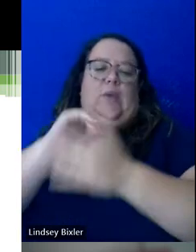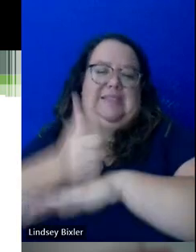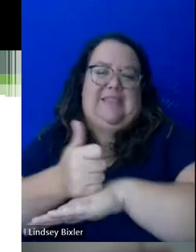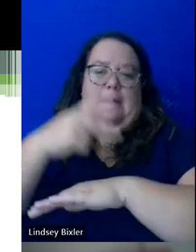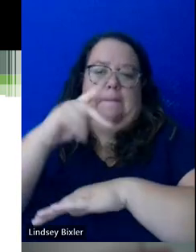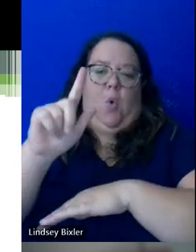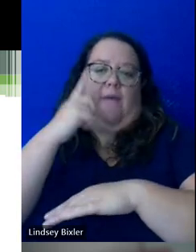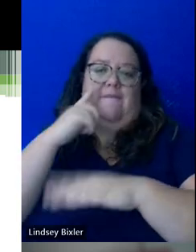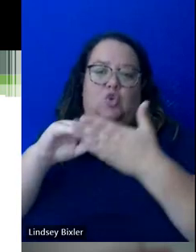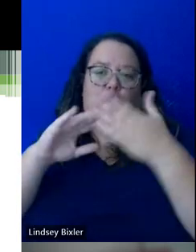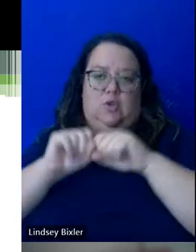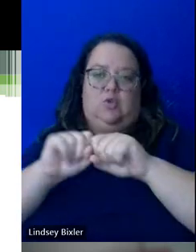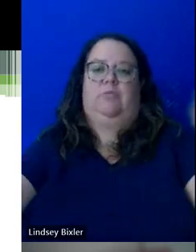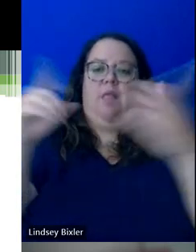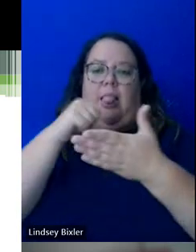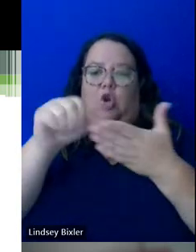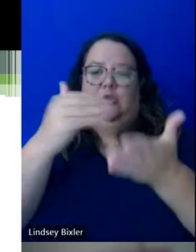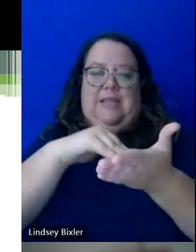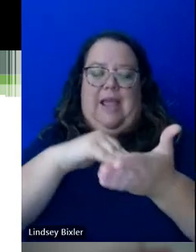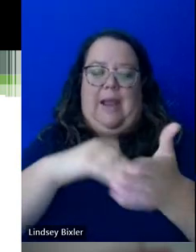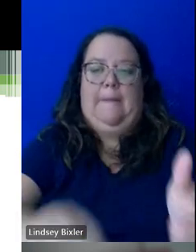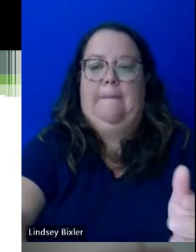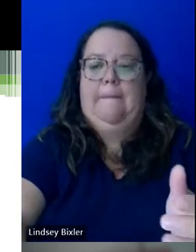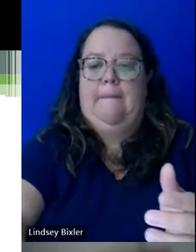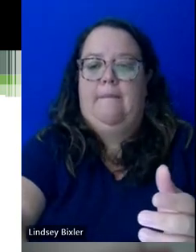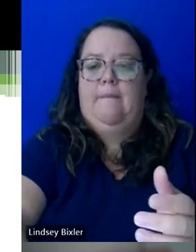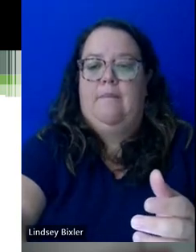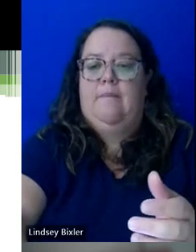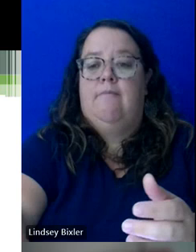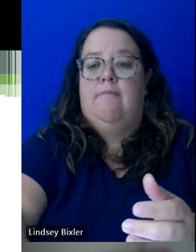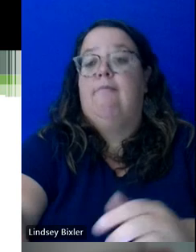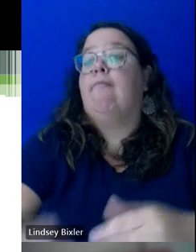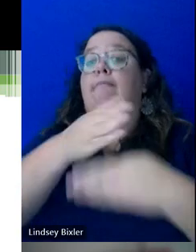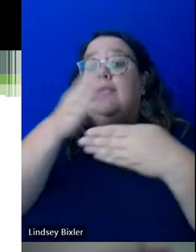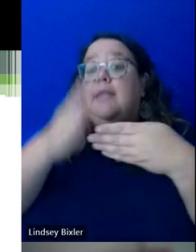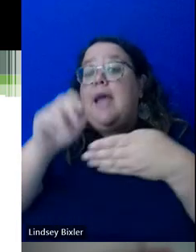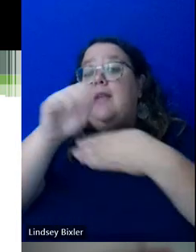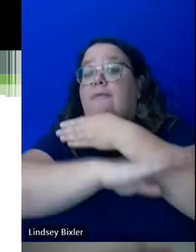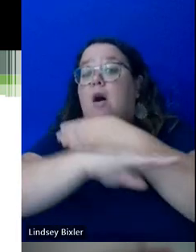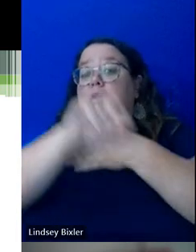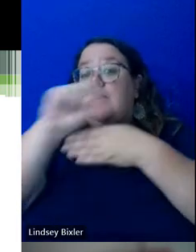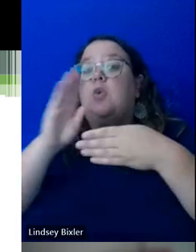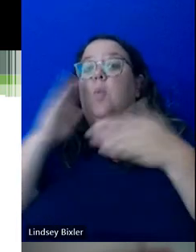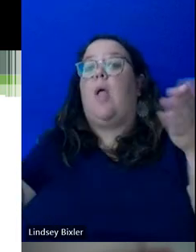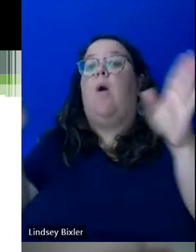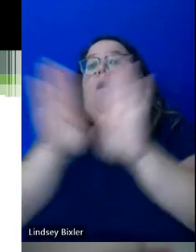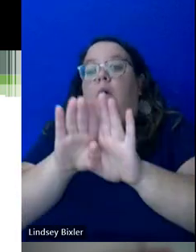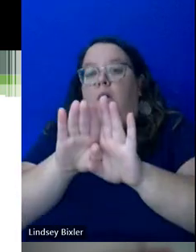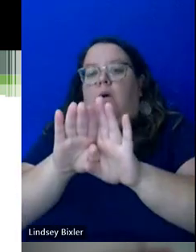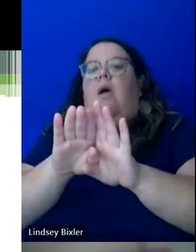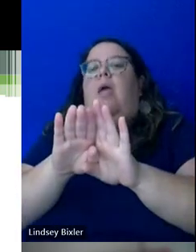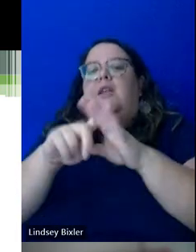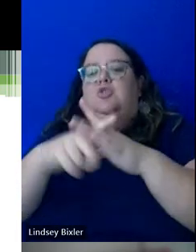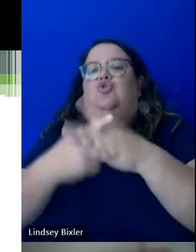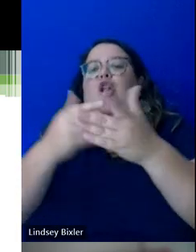for the students to send letters at that point. It will close down again at the end of the semester and it starts back up the following semester.